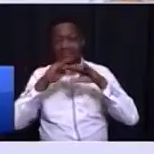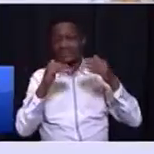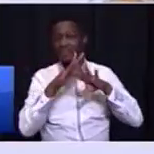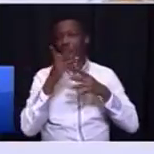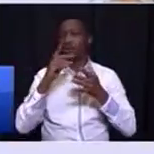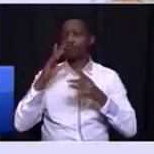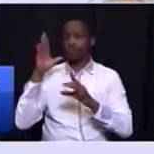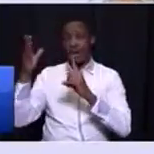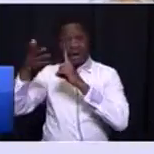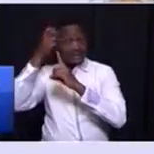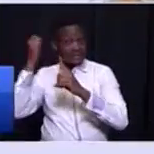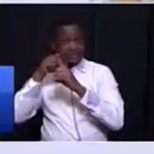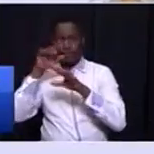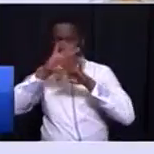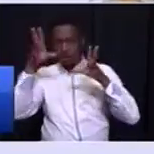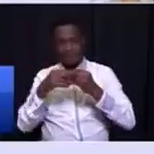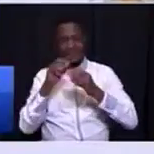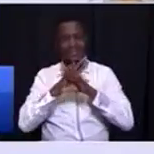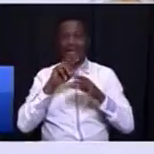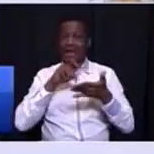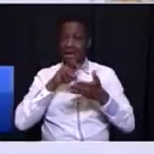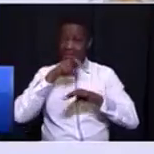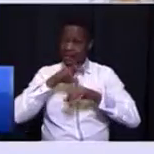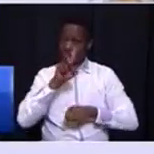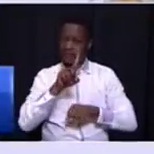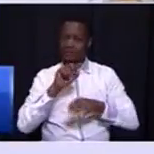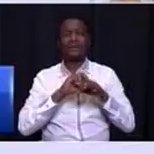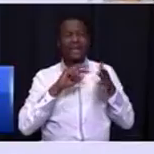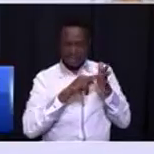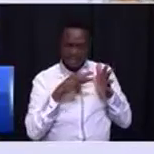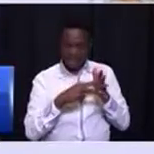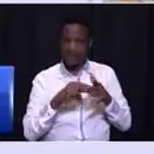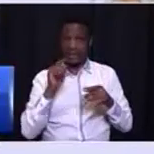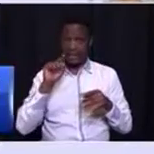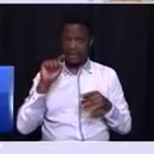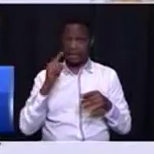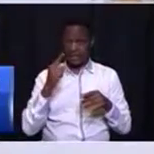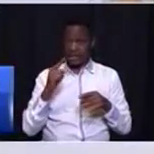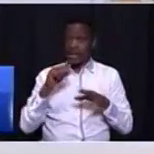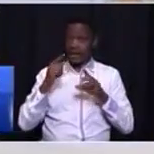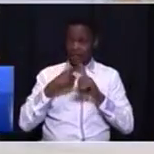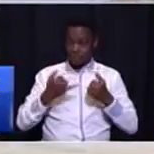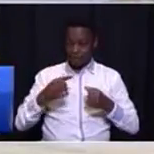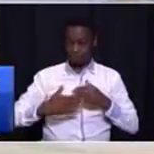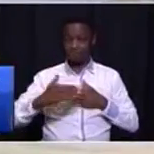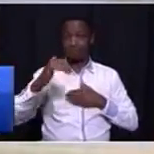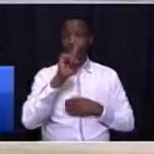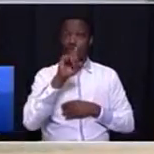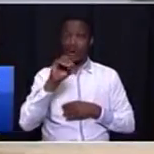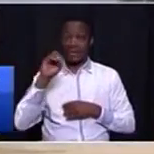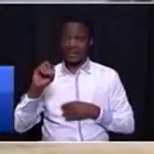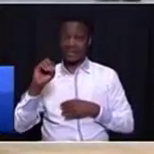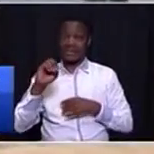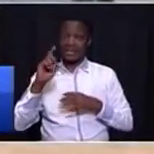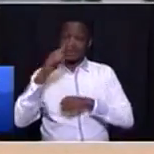need a plan, and that plan within the first 100 days will be presented by MEC Tasnim Mutara